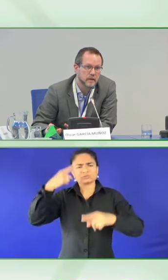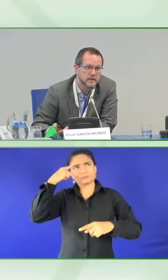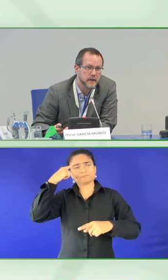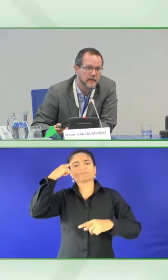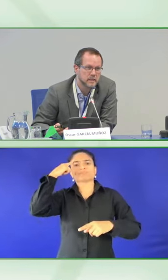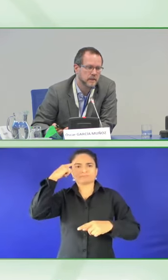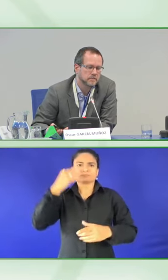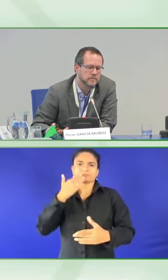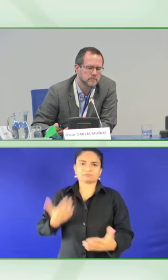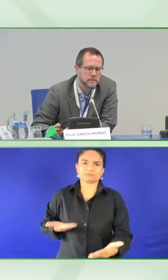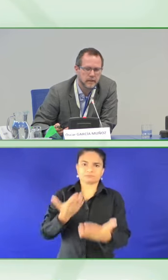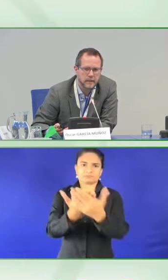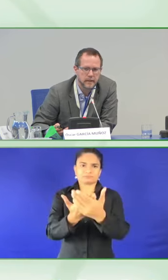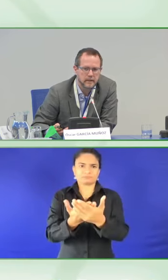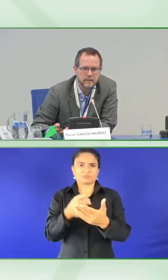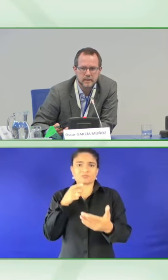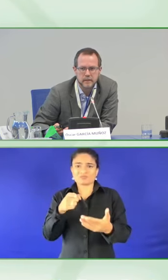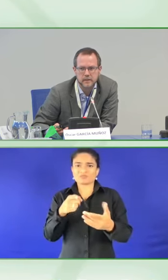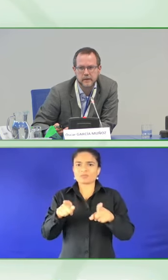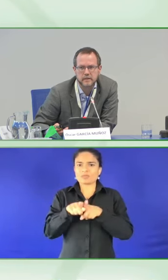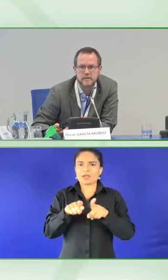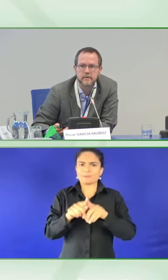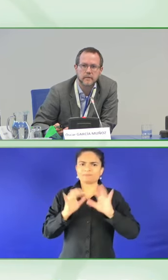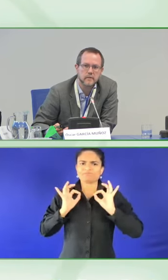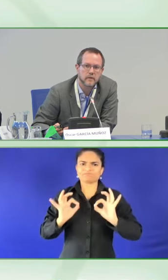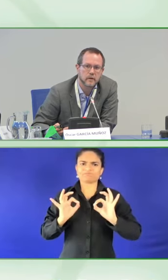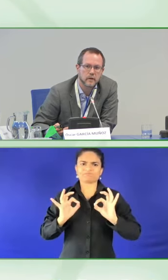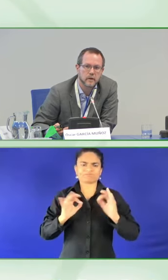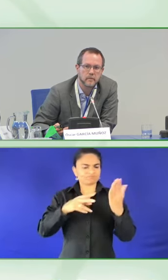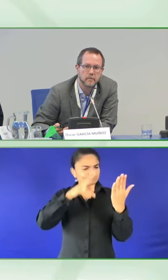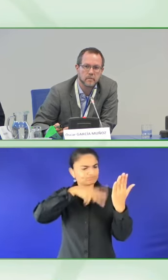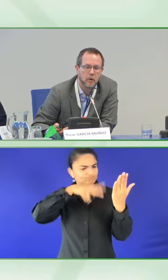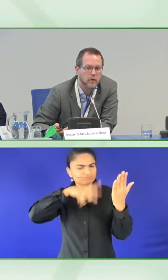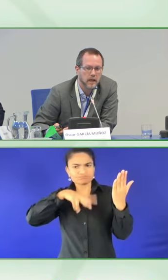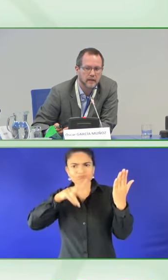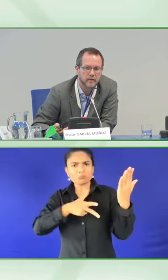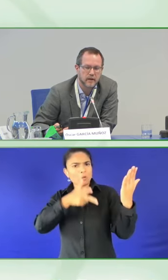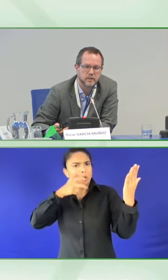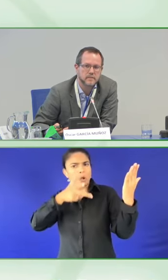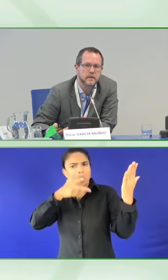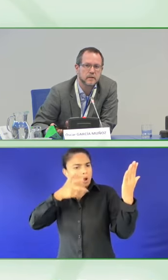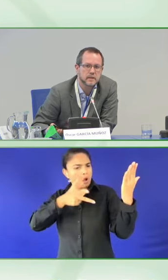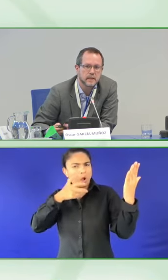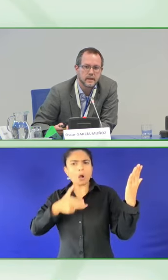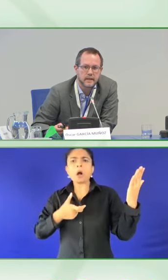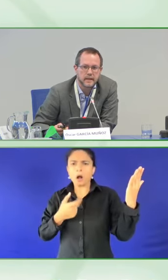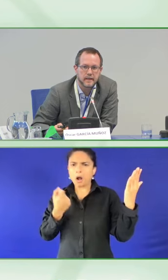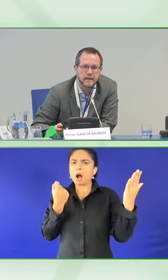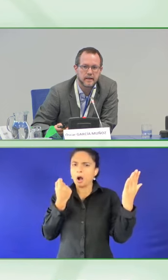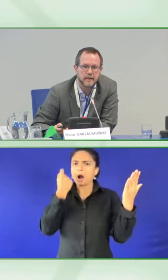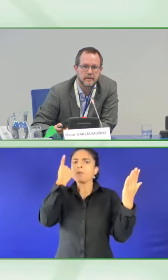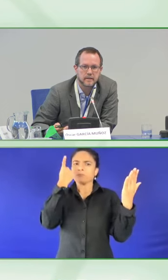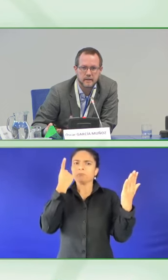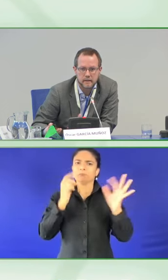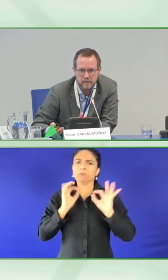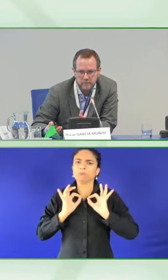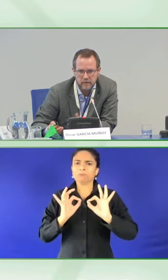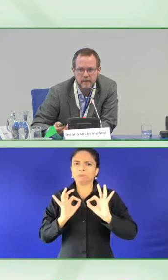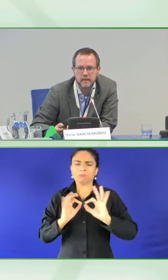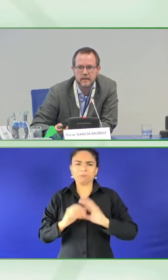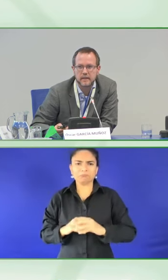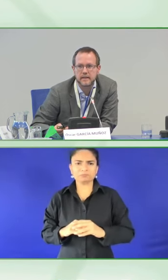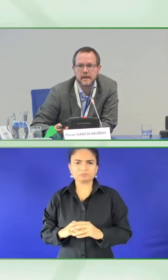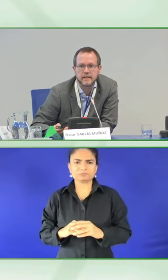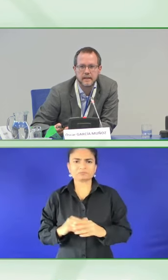It's only in Spanish, but the technology is very transferable for all kinds of languages, because the